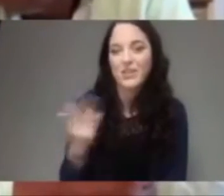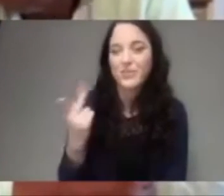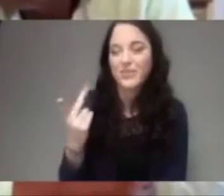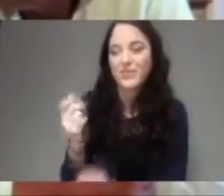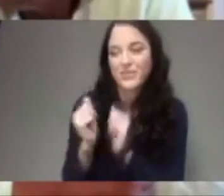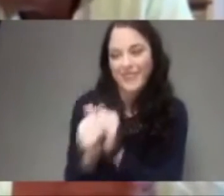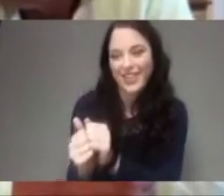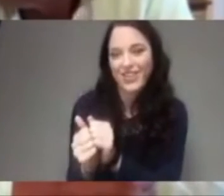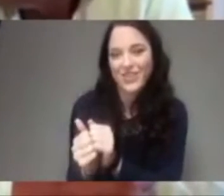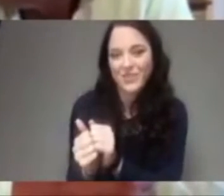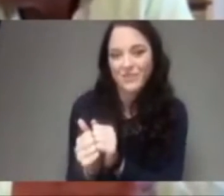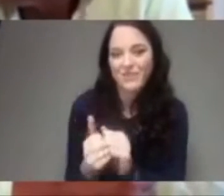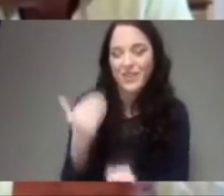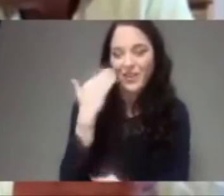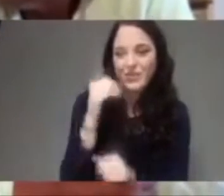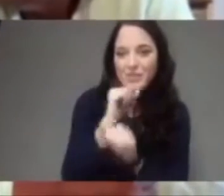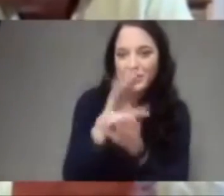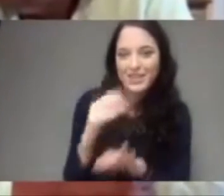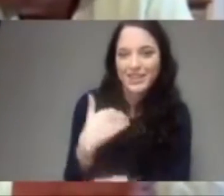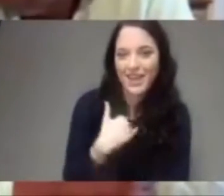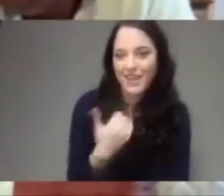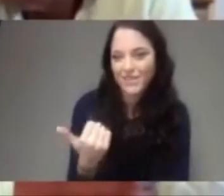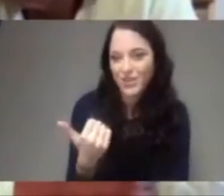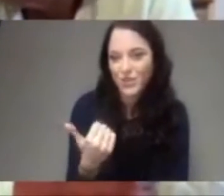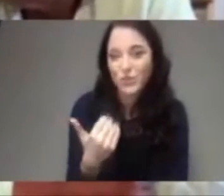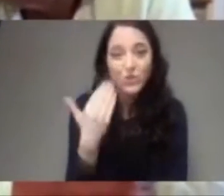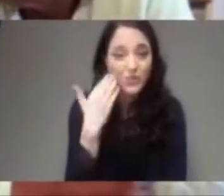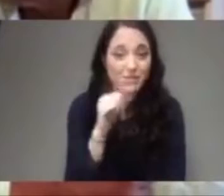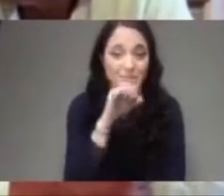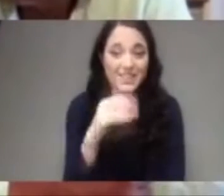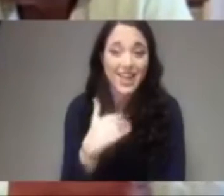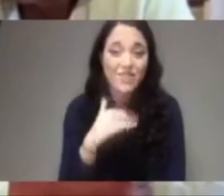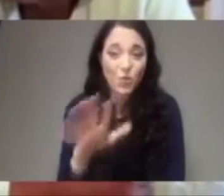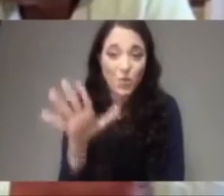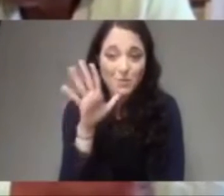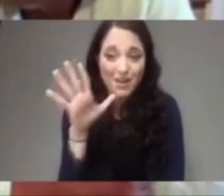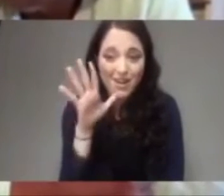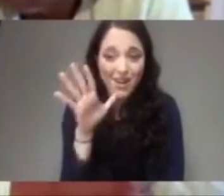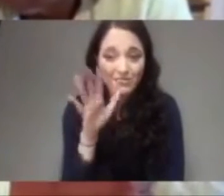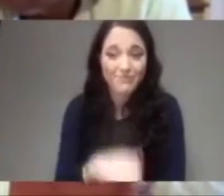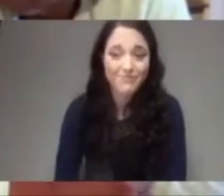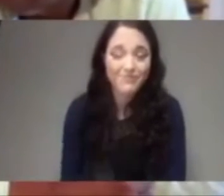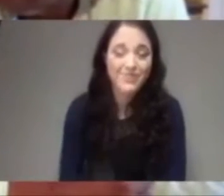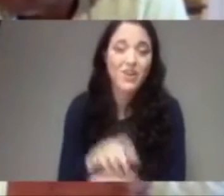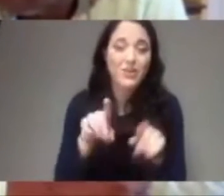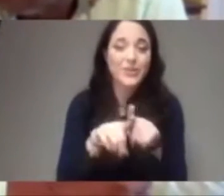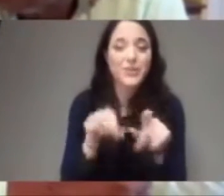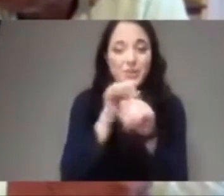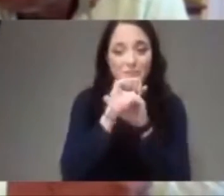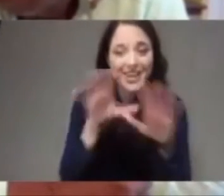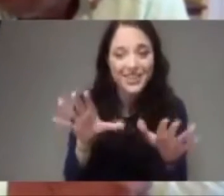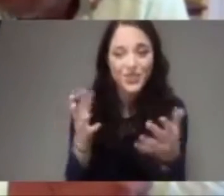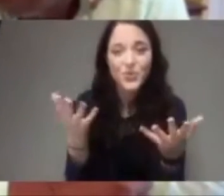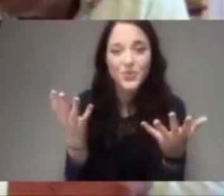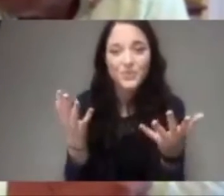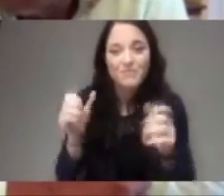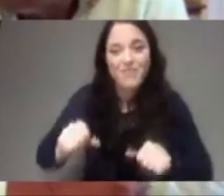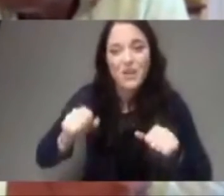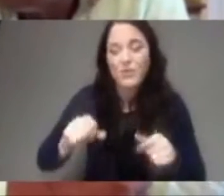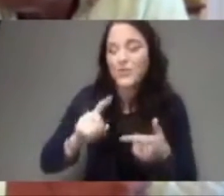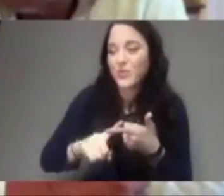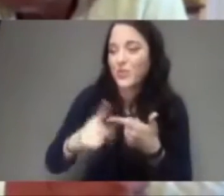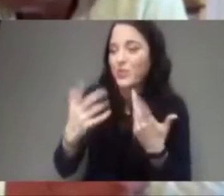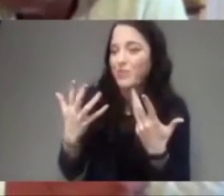You know, it's a blessing to have your mom. And it's also a blessing to be able to be here